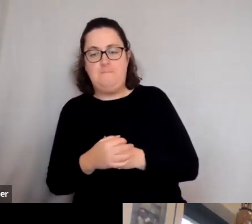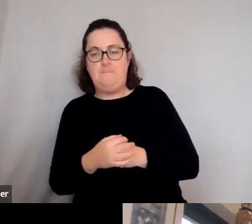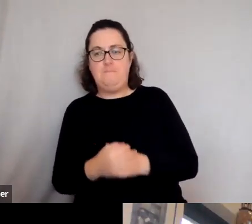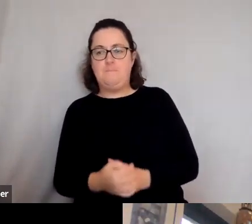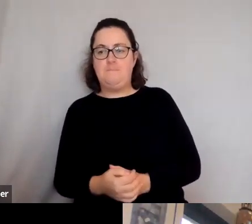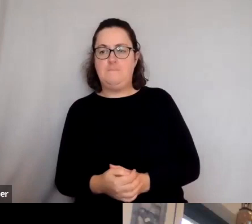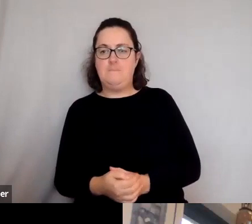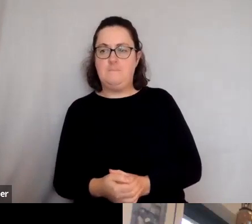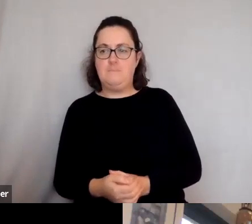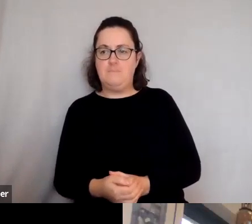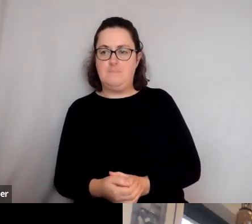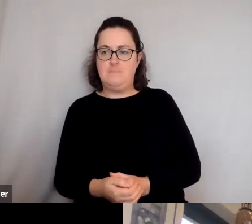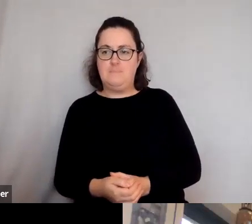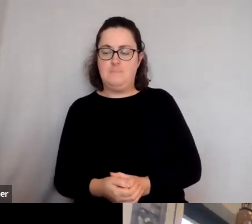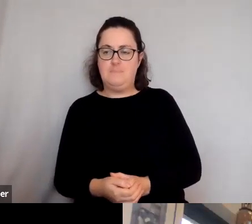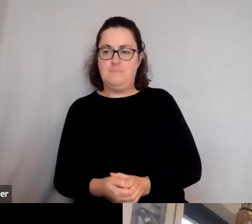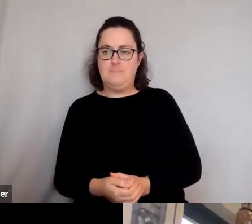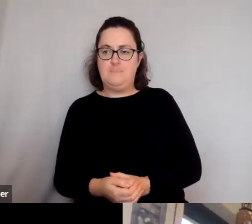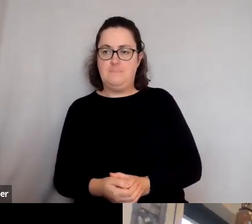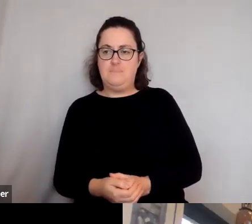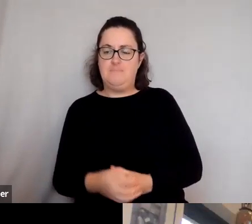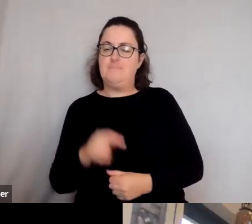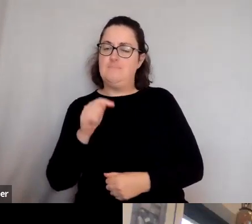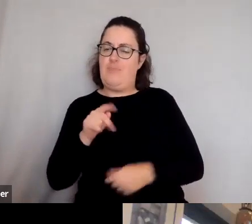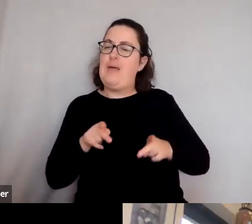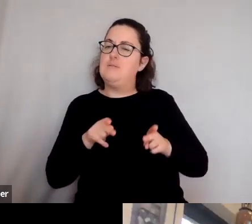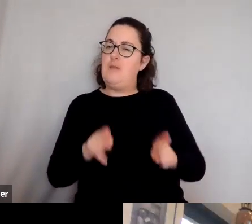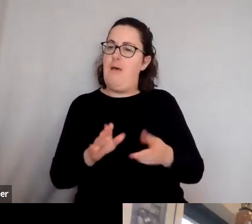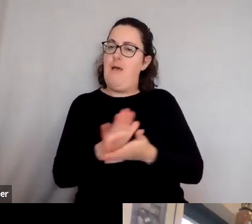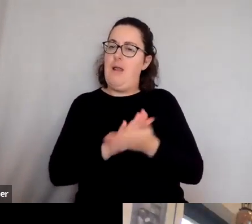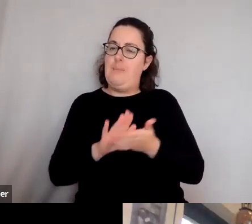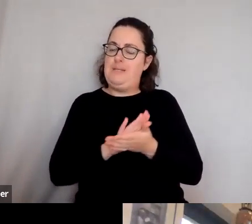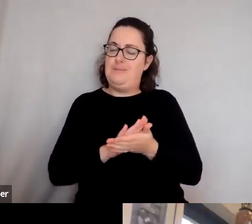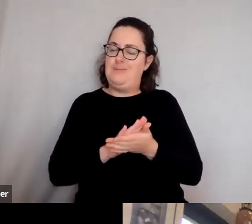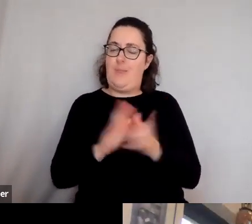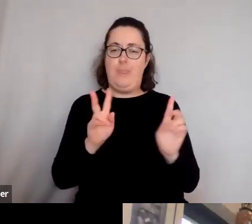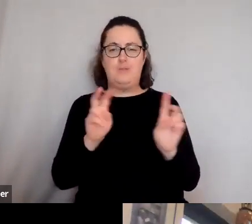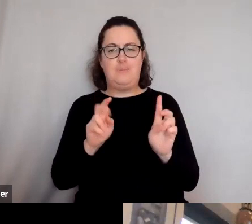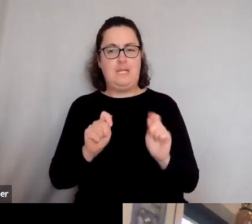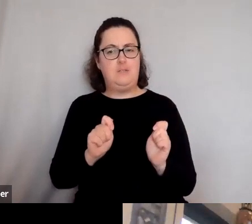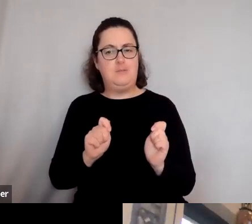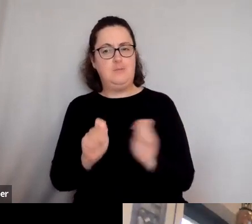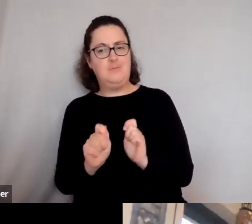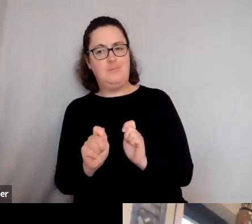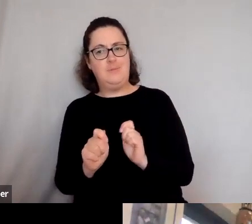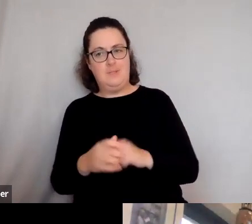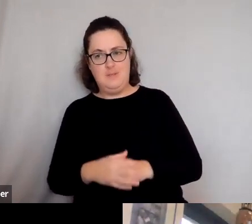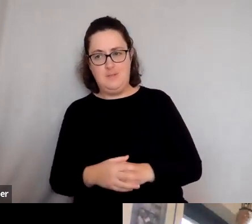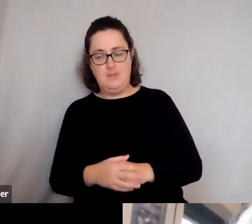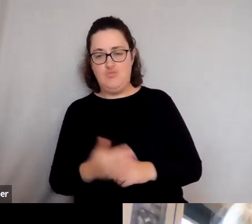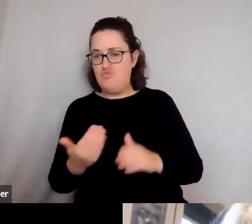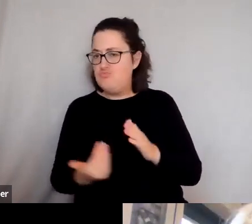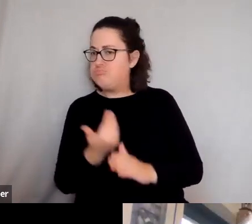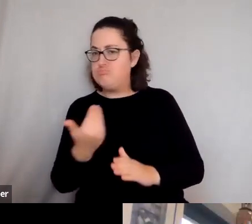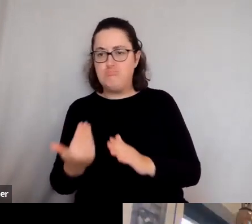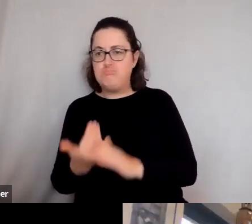just, you know, it, it breathes new life into the subject. And the subject has always been having new life